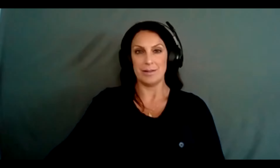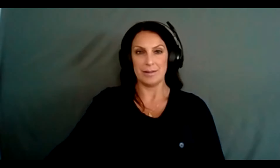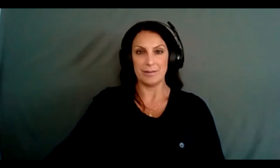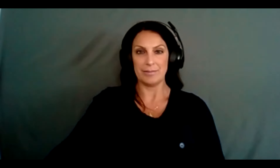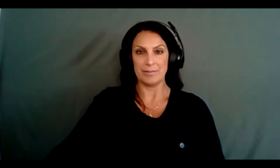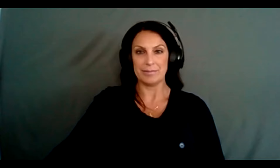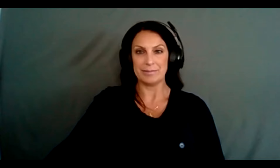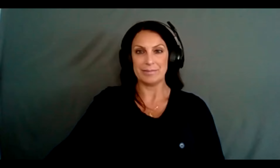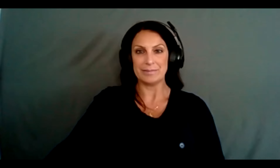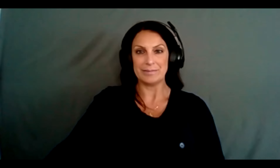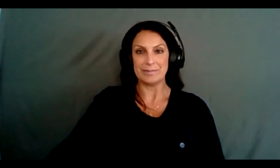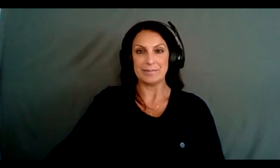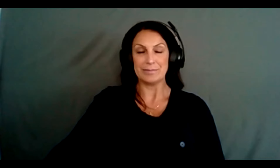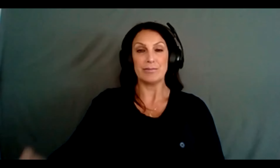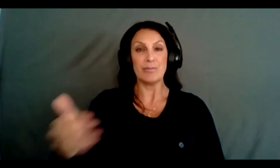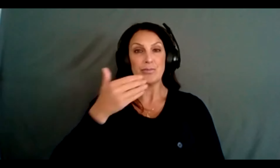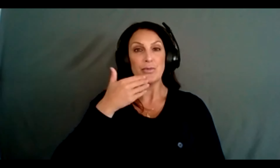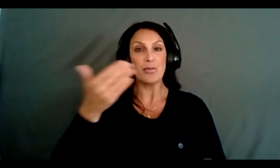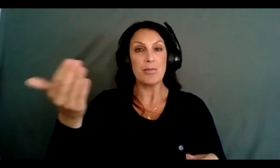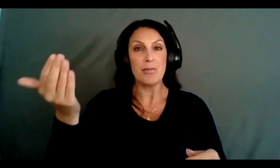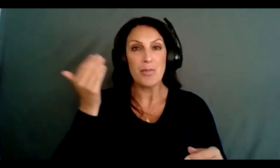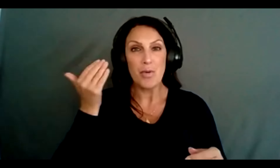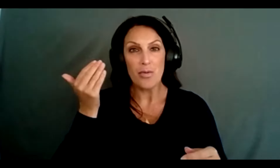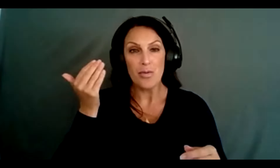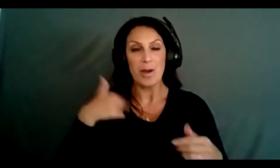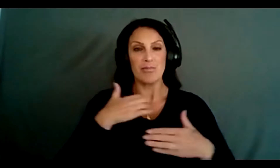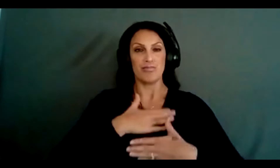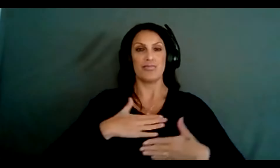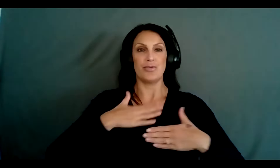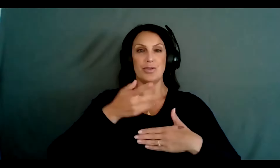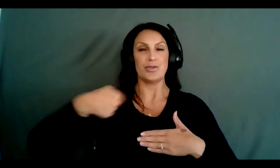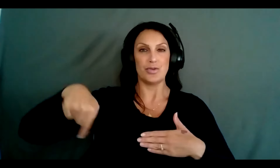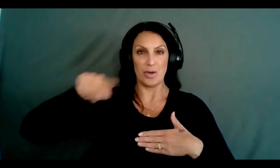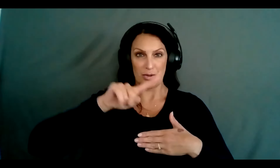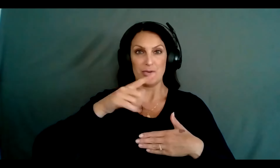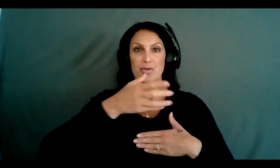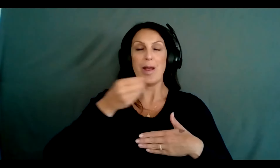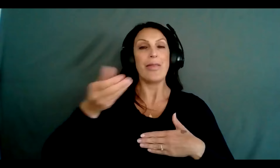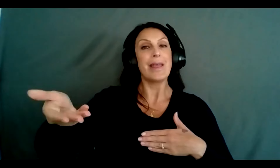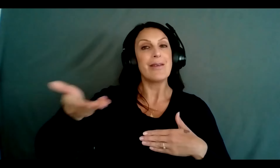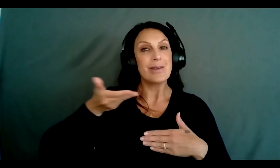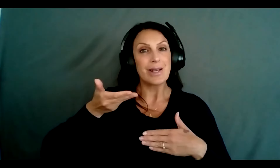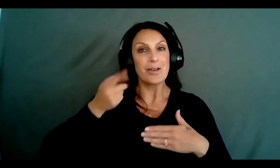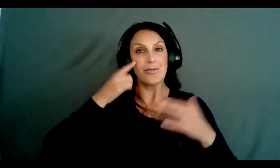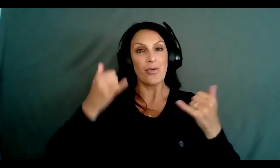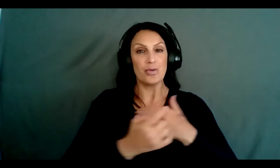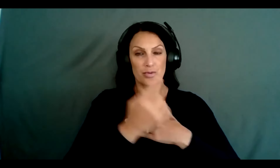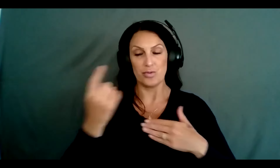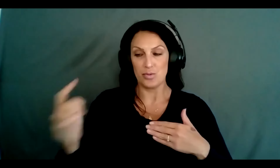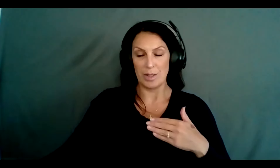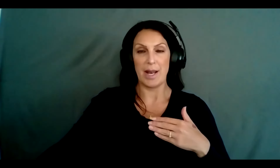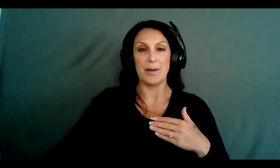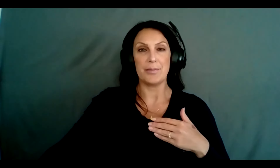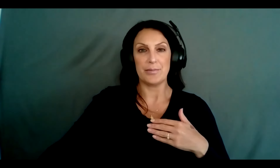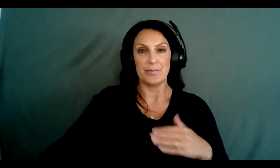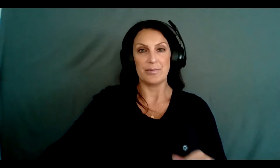Good morning, everyone. Thanks so much. I appreciate the warm welcome. Thank you, Diana and everyone for the invitation to be here today. I'm going to go ahead and